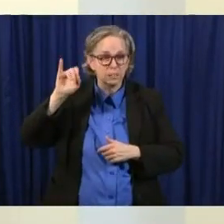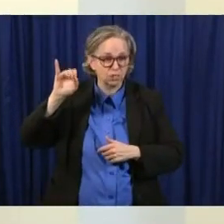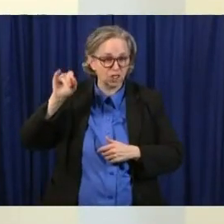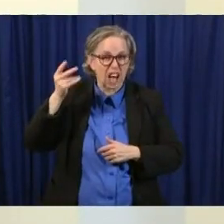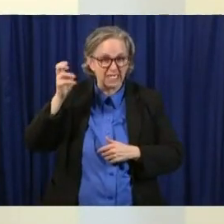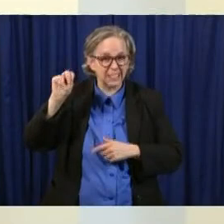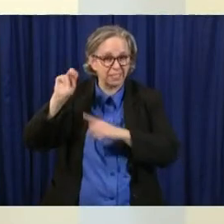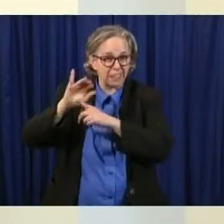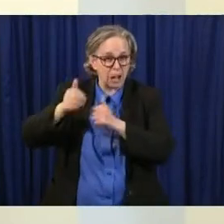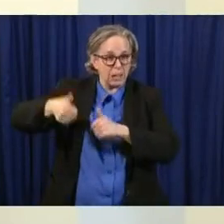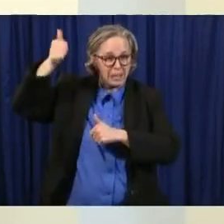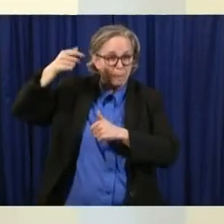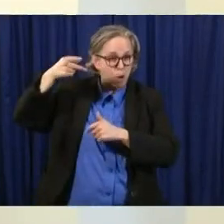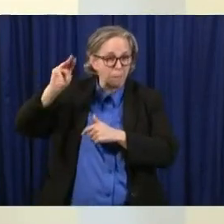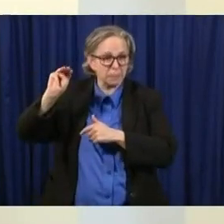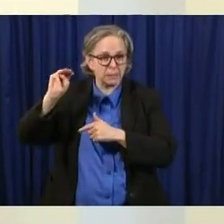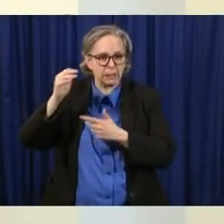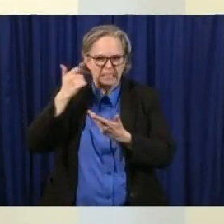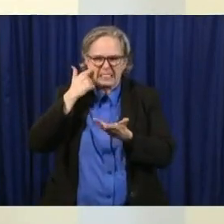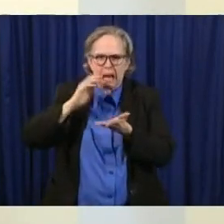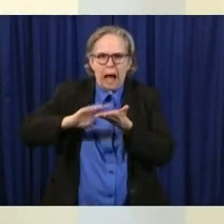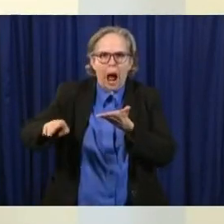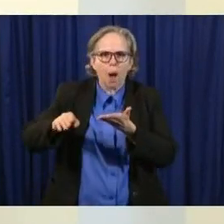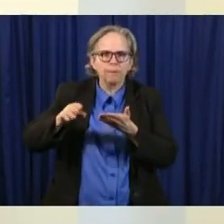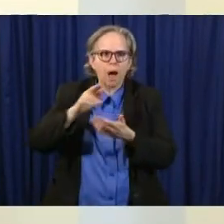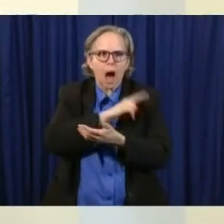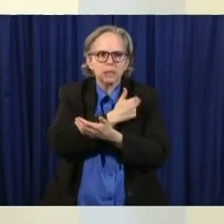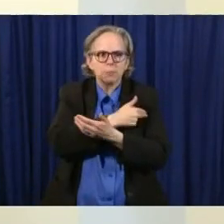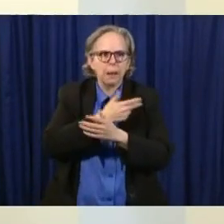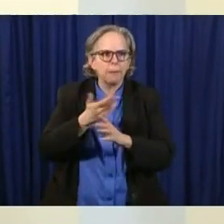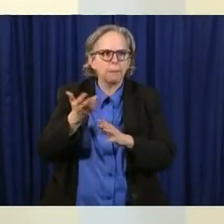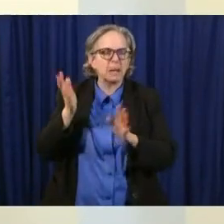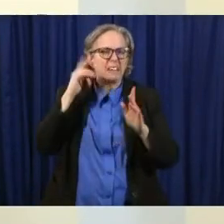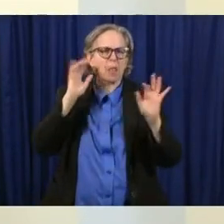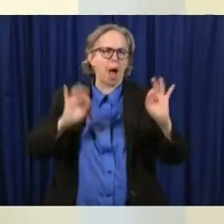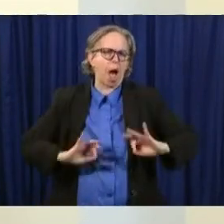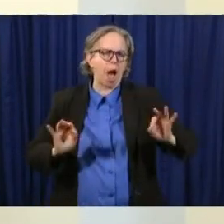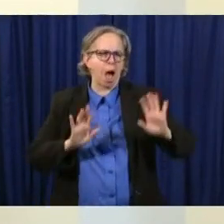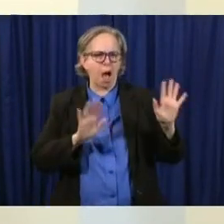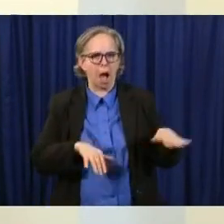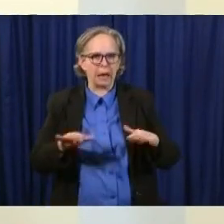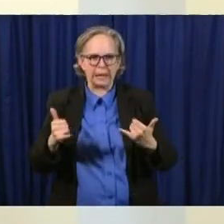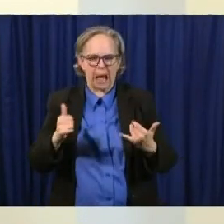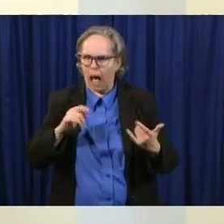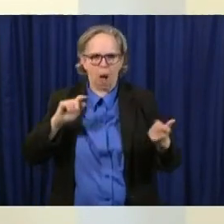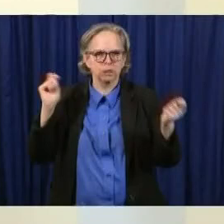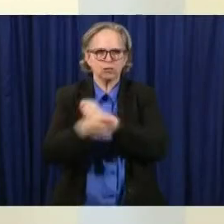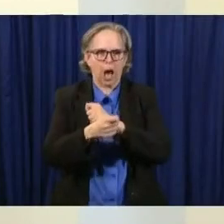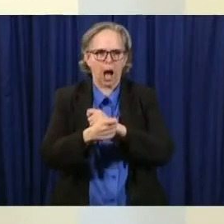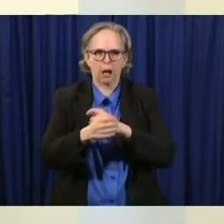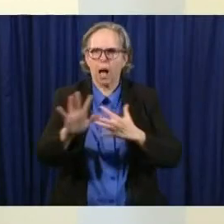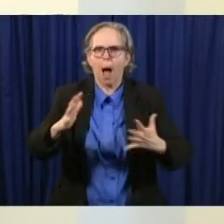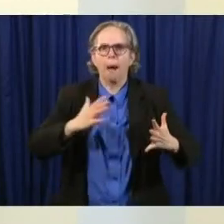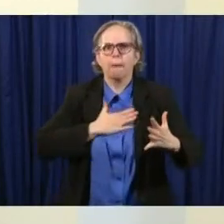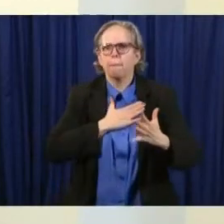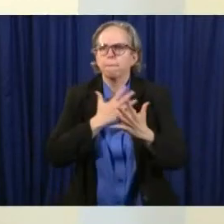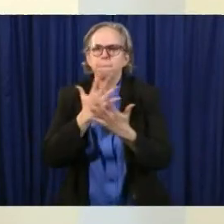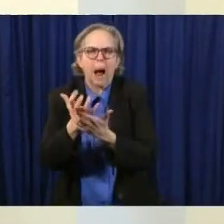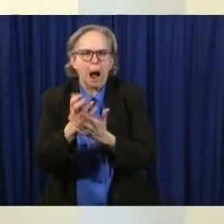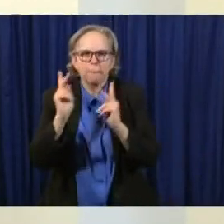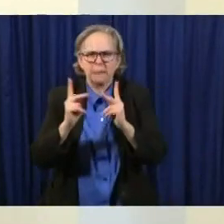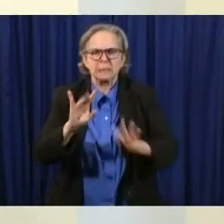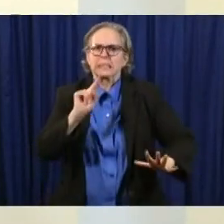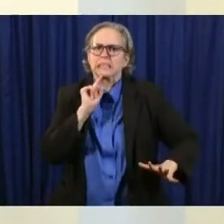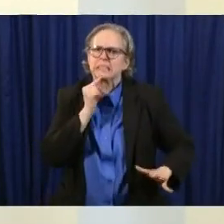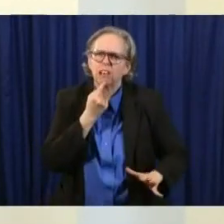not want to put in those things and now is begging his country to take these measures very seriously um this is